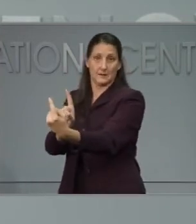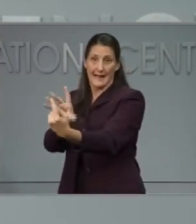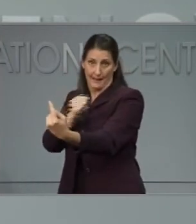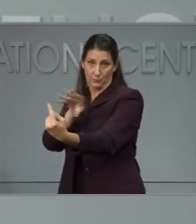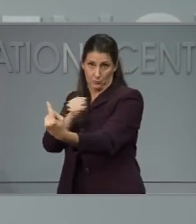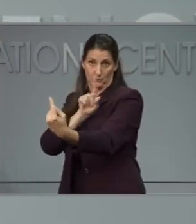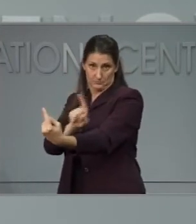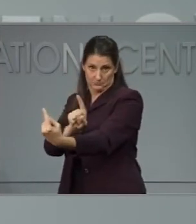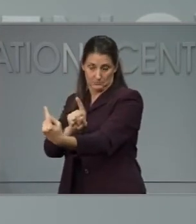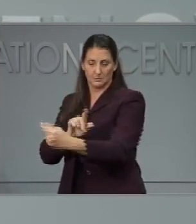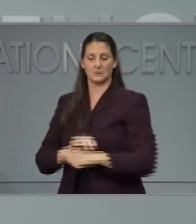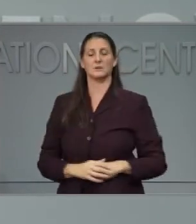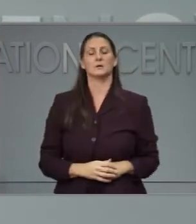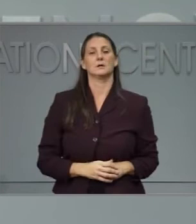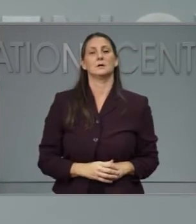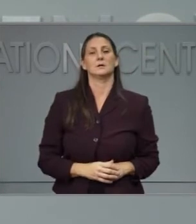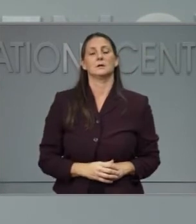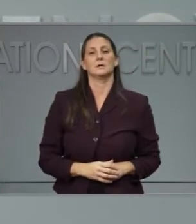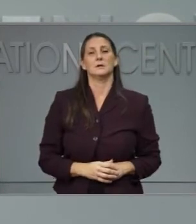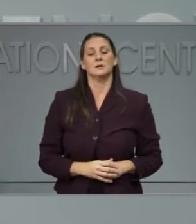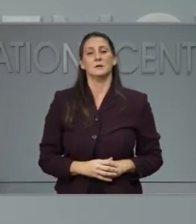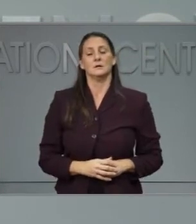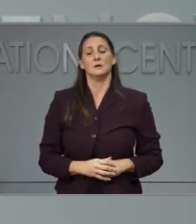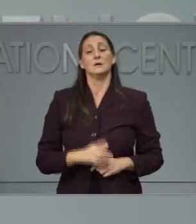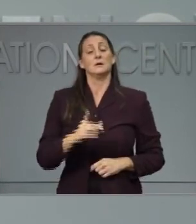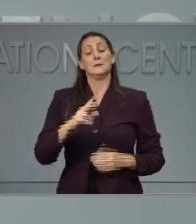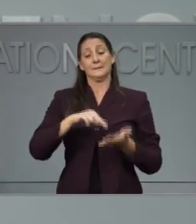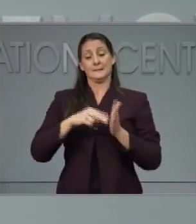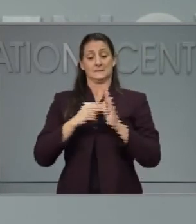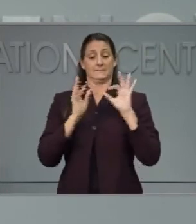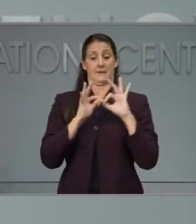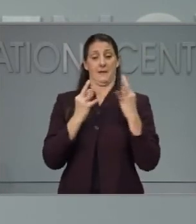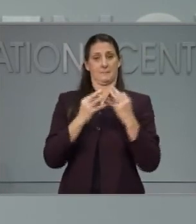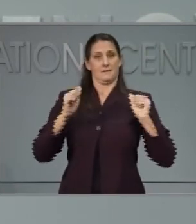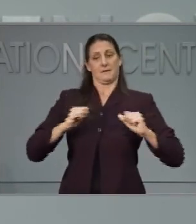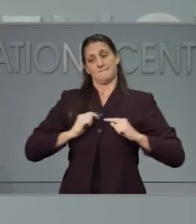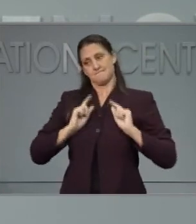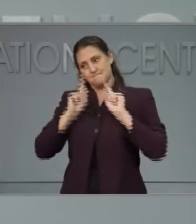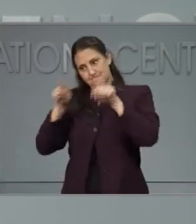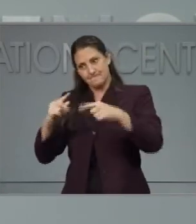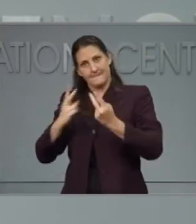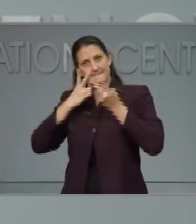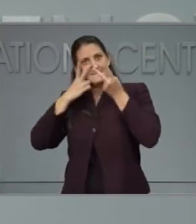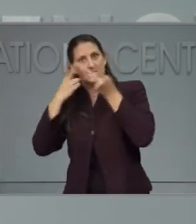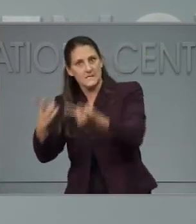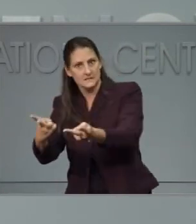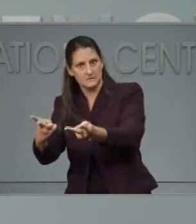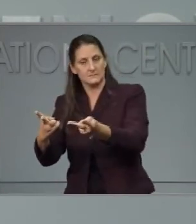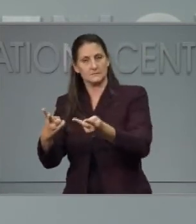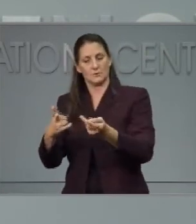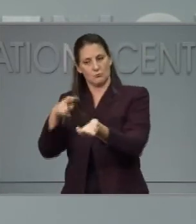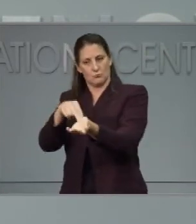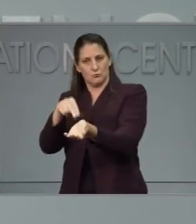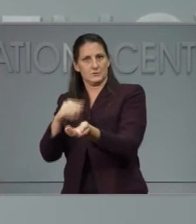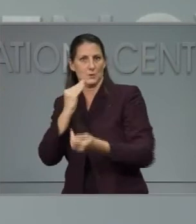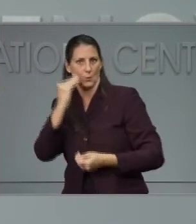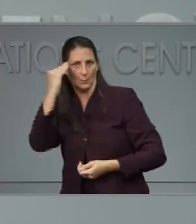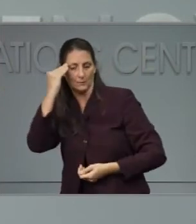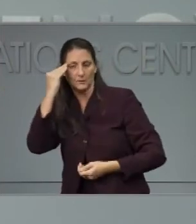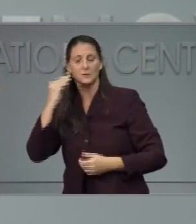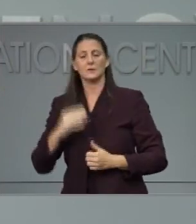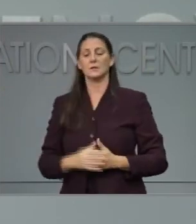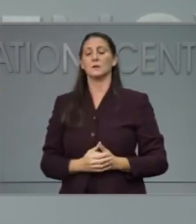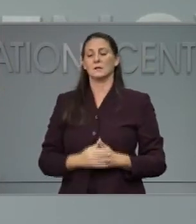So we want to facilitate these outdoor visits with with families, we interact with advocates and families and the facilities